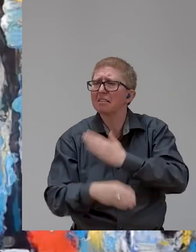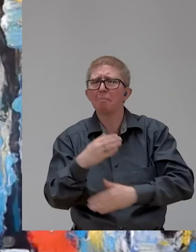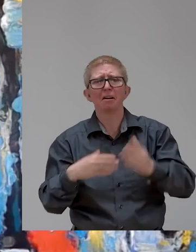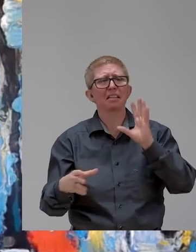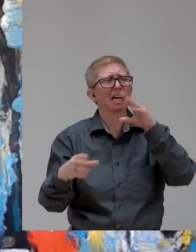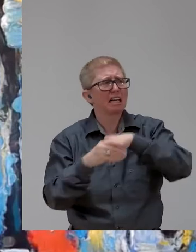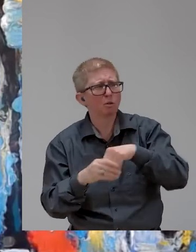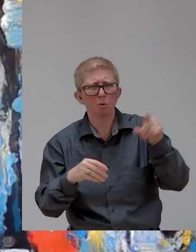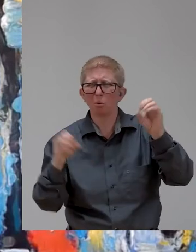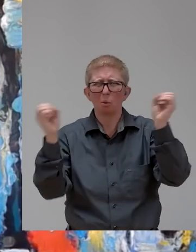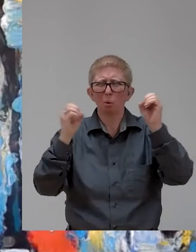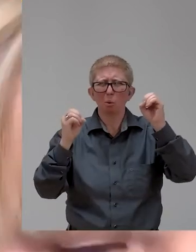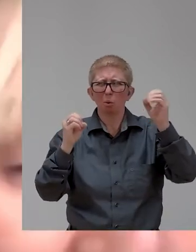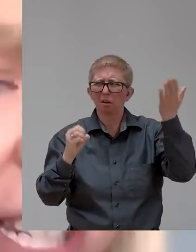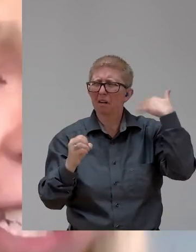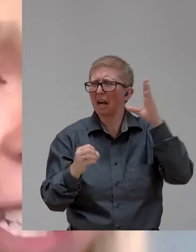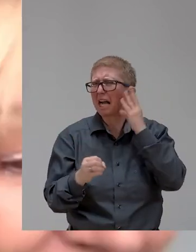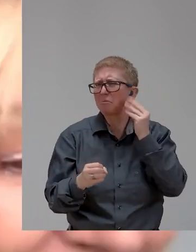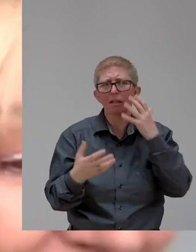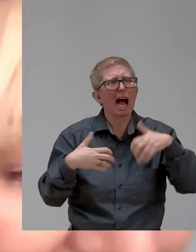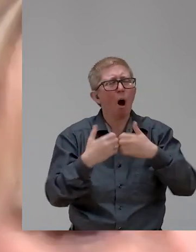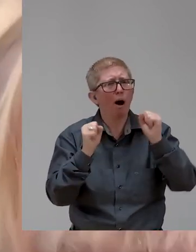You're on mute. I'm being good.